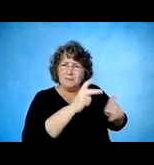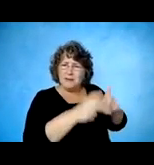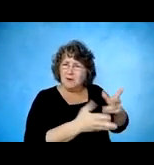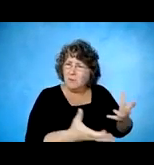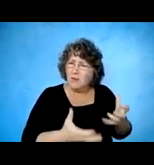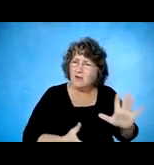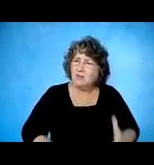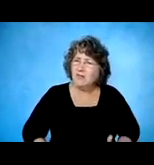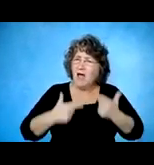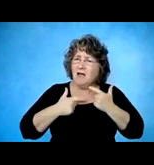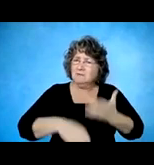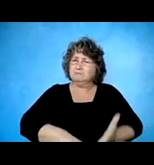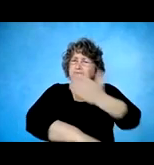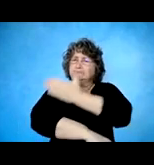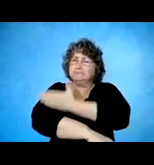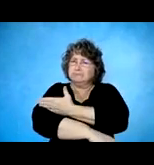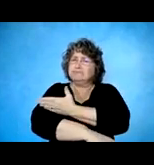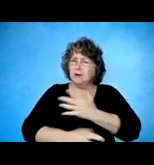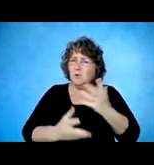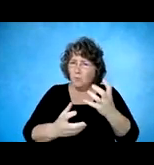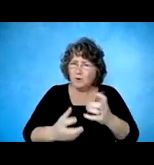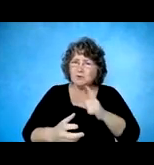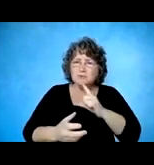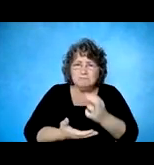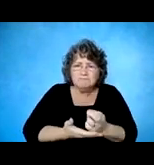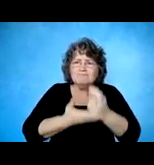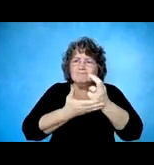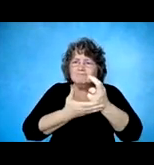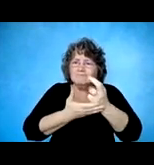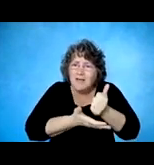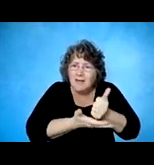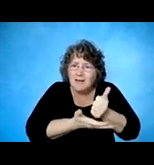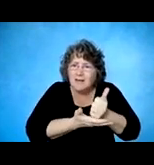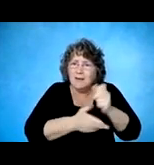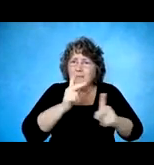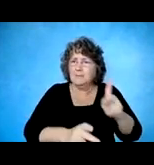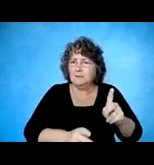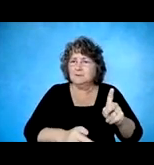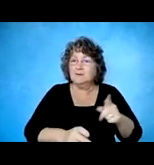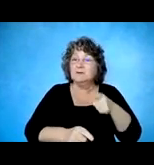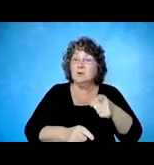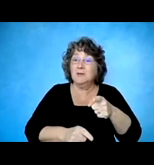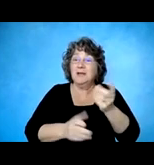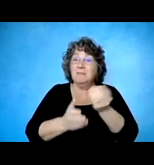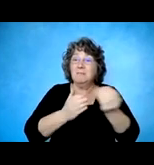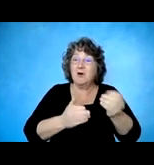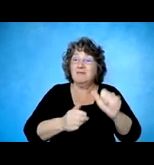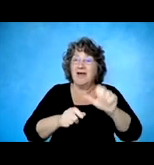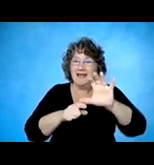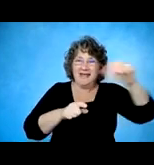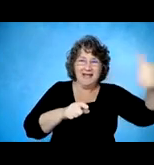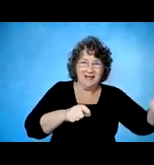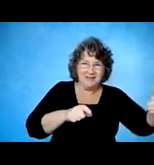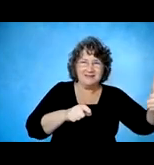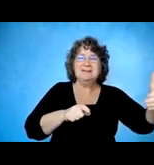quality of life as well as their medical activities. So, he bought the hill that we live, that we are on,